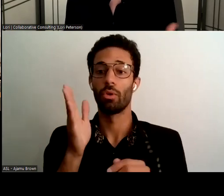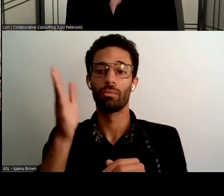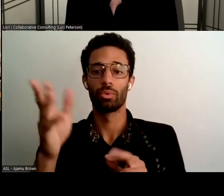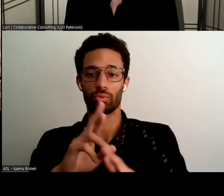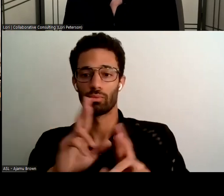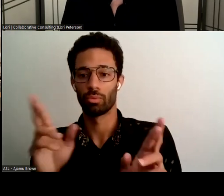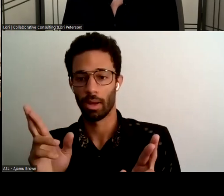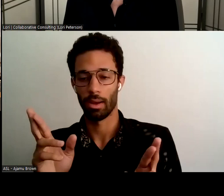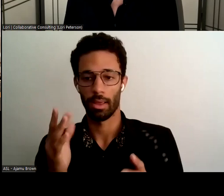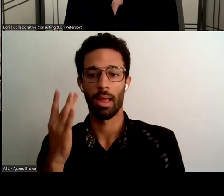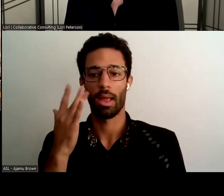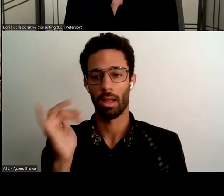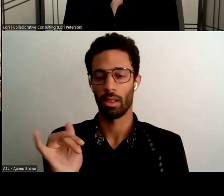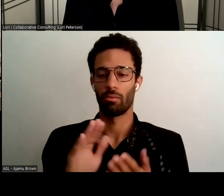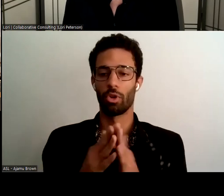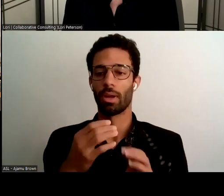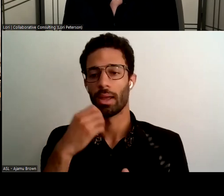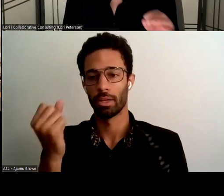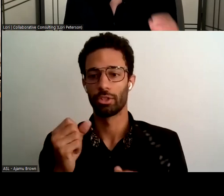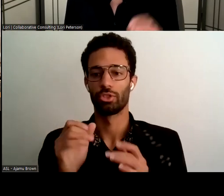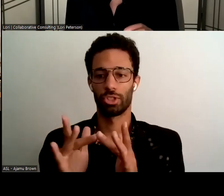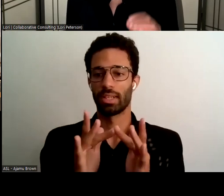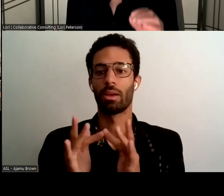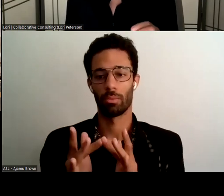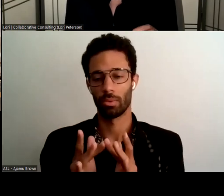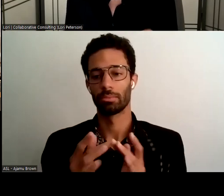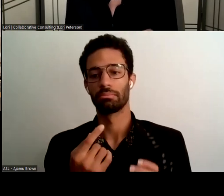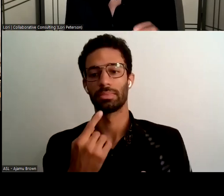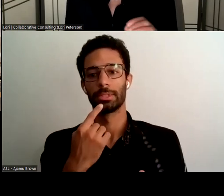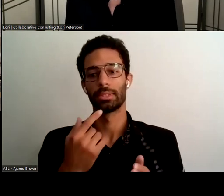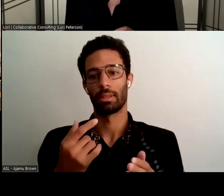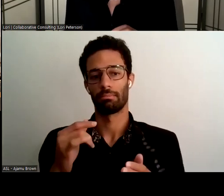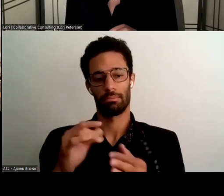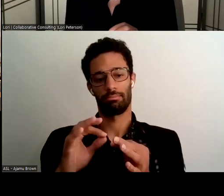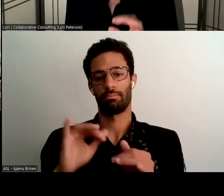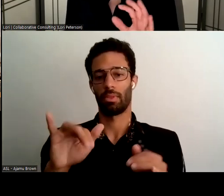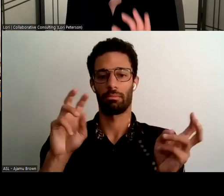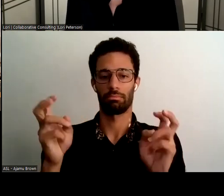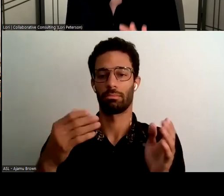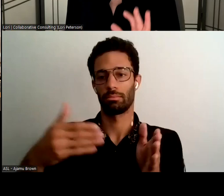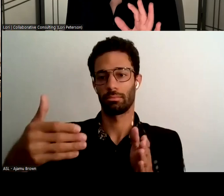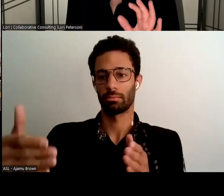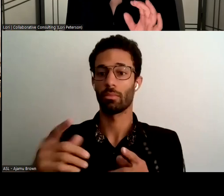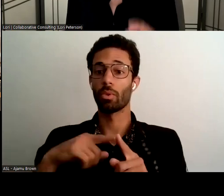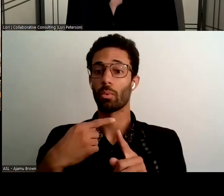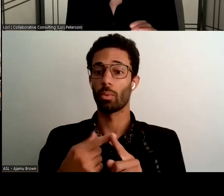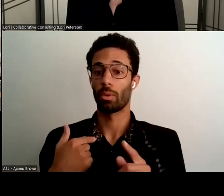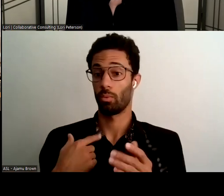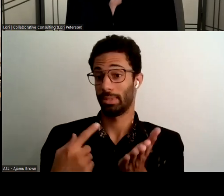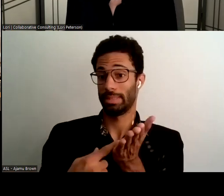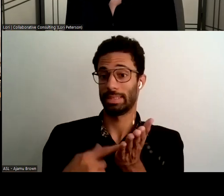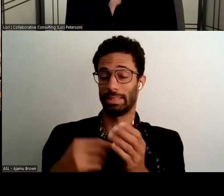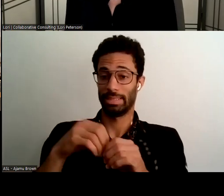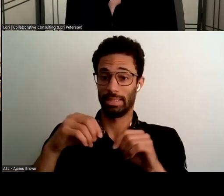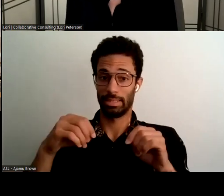times within the next 45 minutes uh when we're talking about the california aging network in the context of this